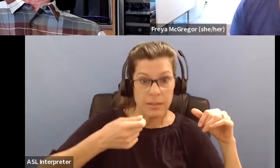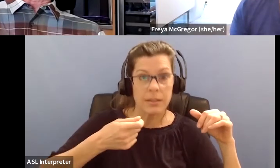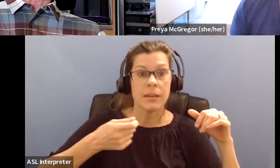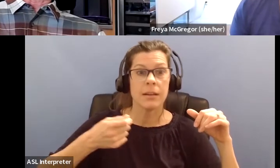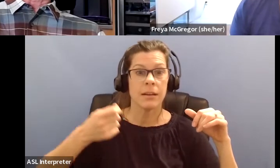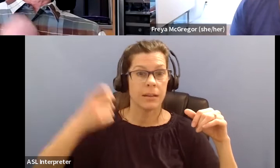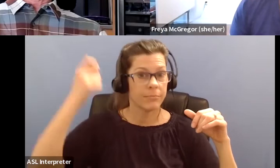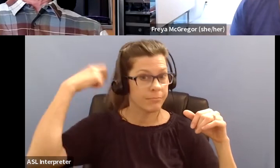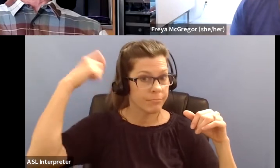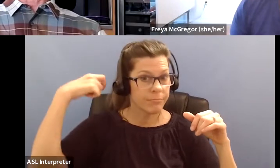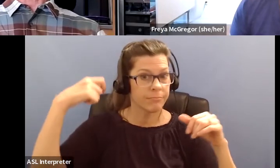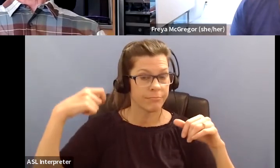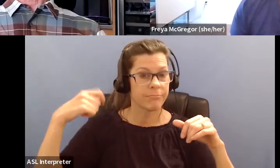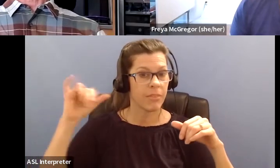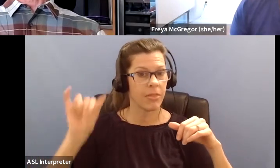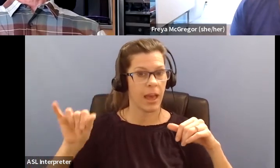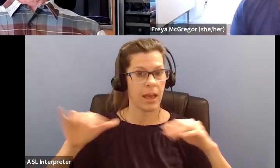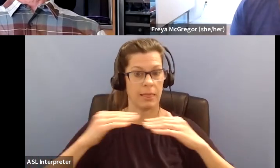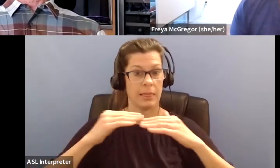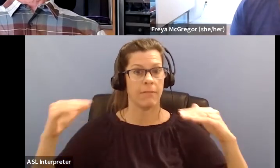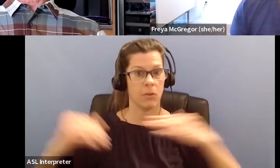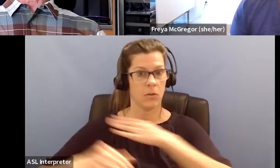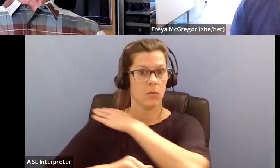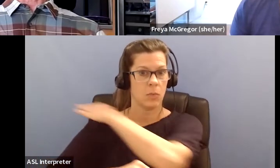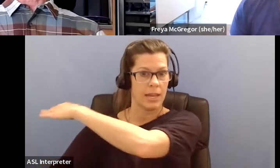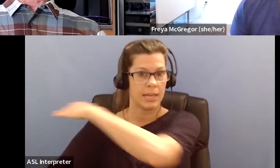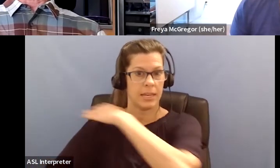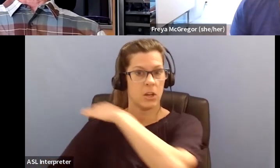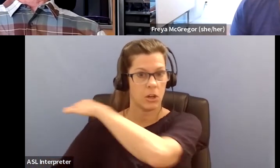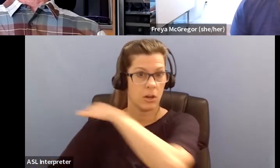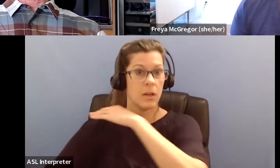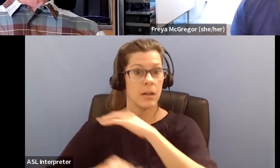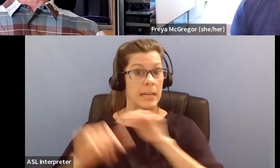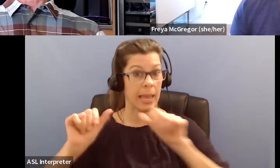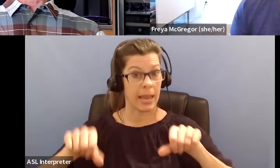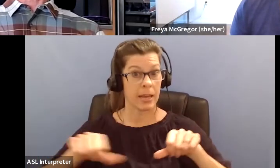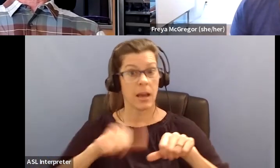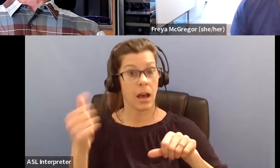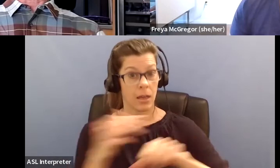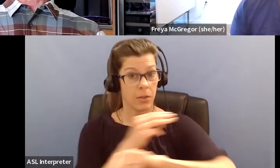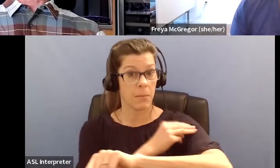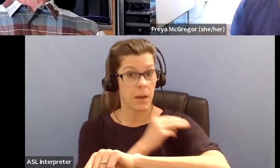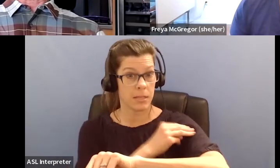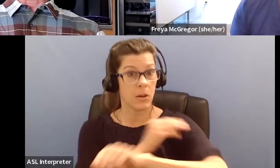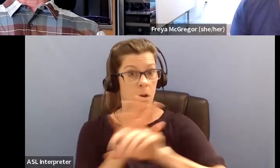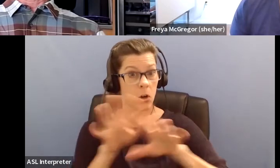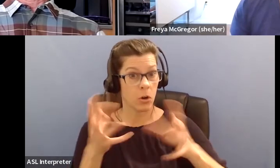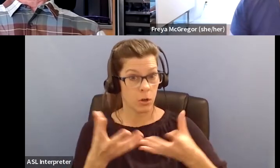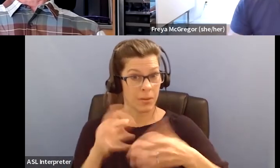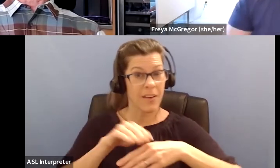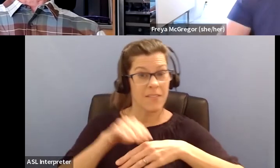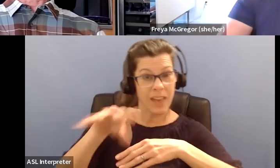about that high it's other muscle groups will be affected. If I try